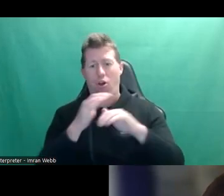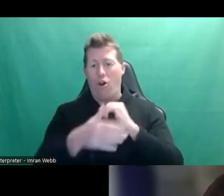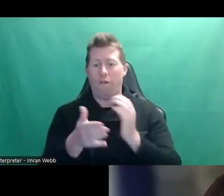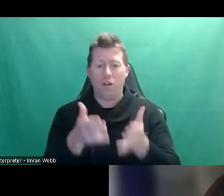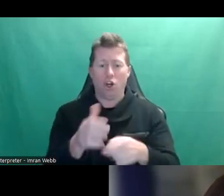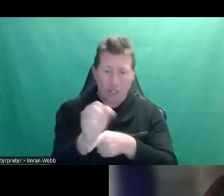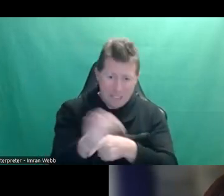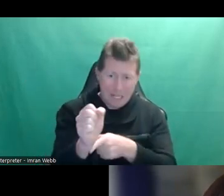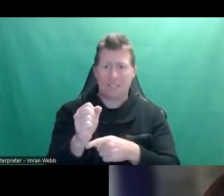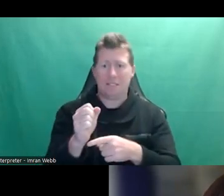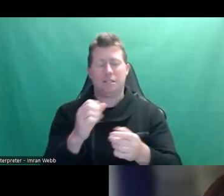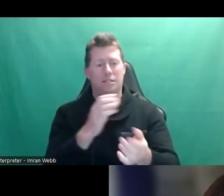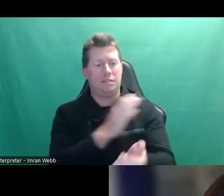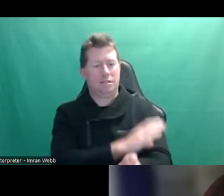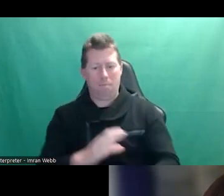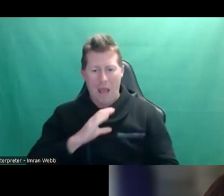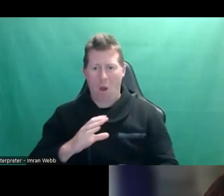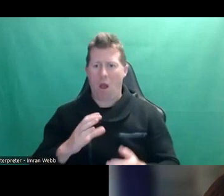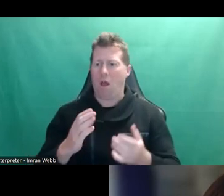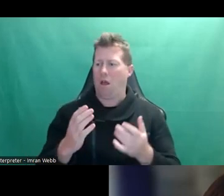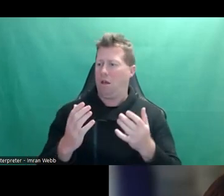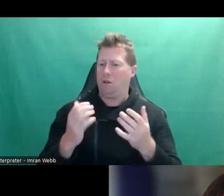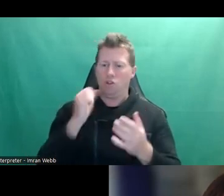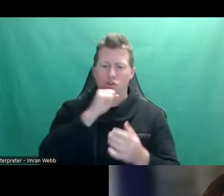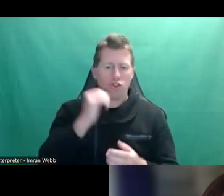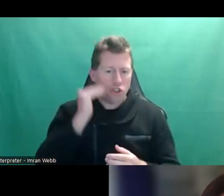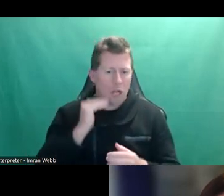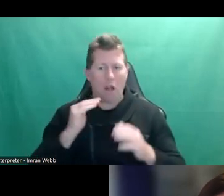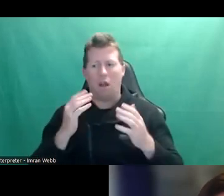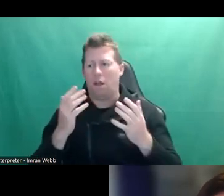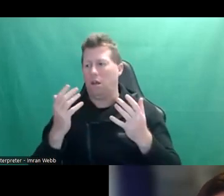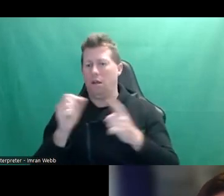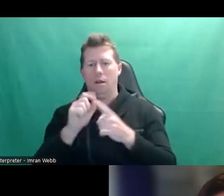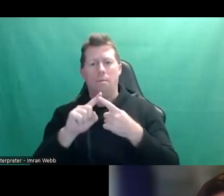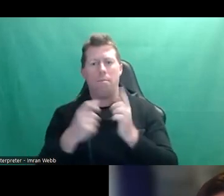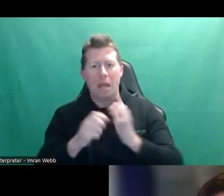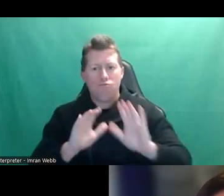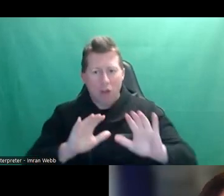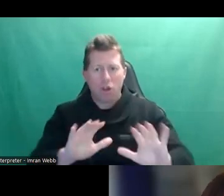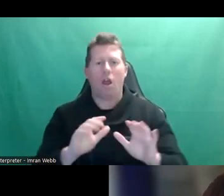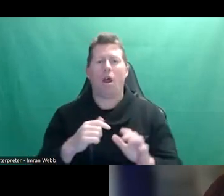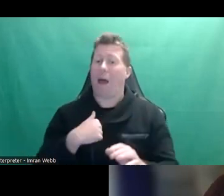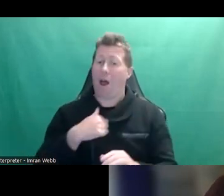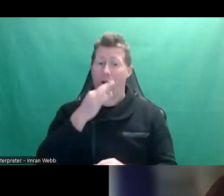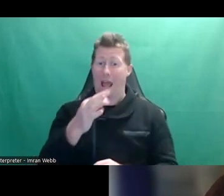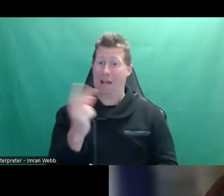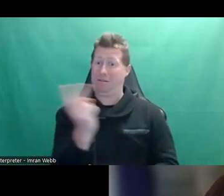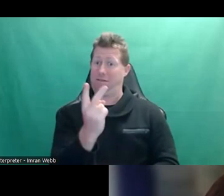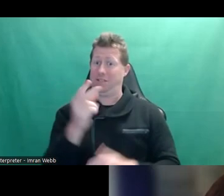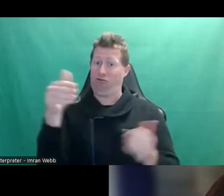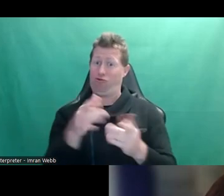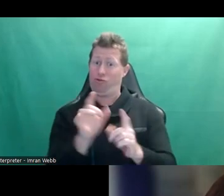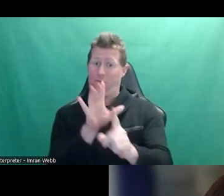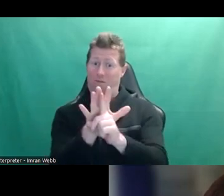to power, gender, peer pressure. But before we do that, I'm going to ask the experts to introduce themselves.